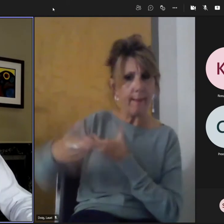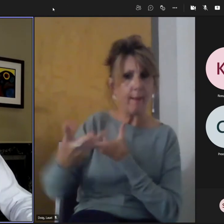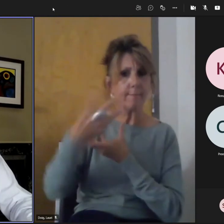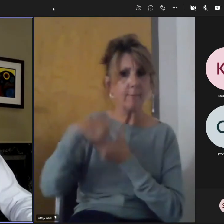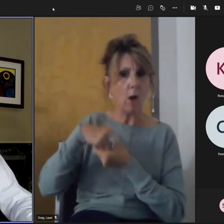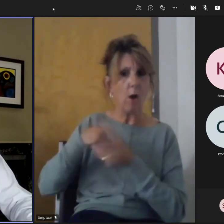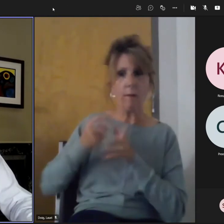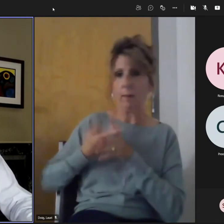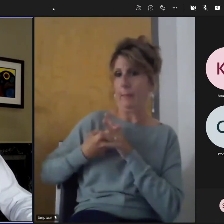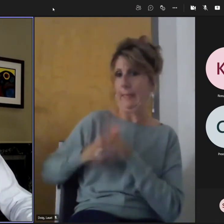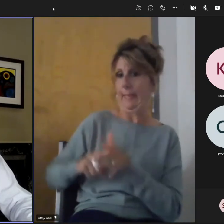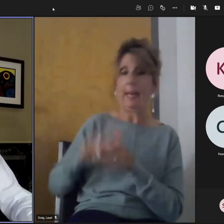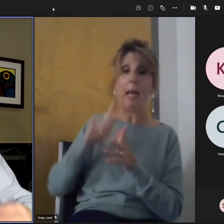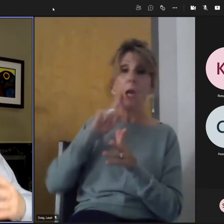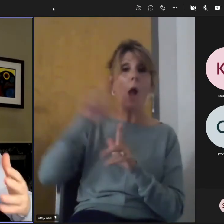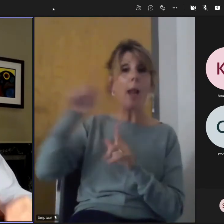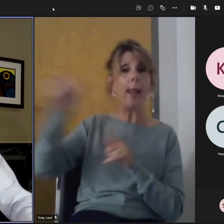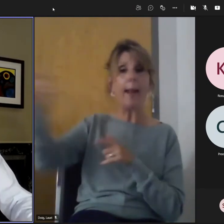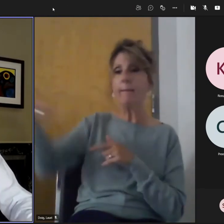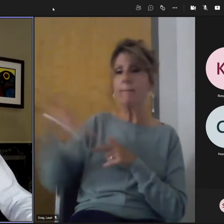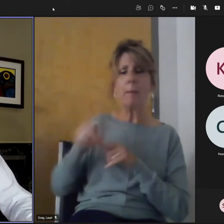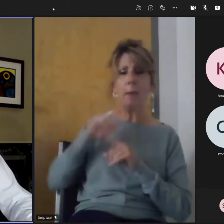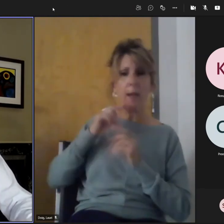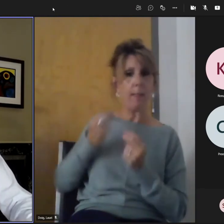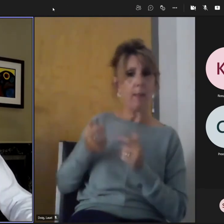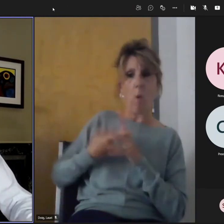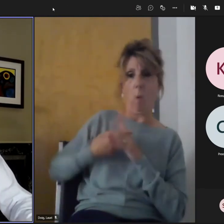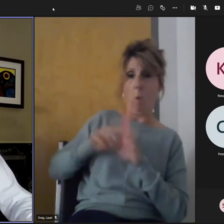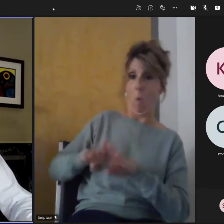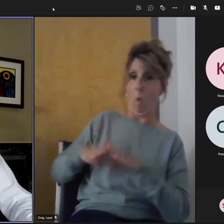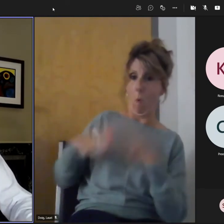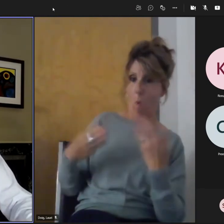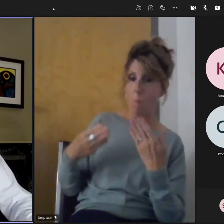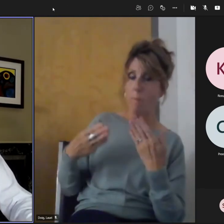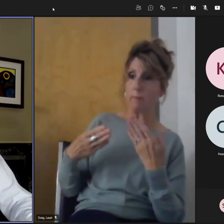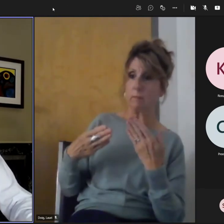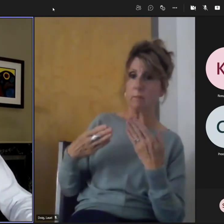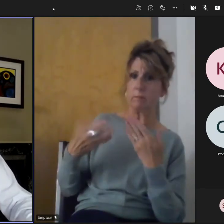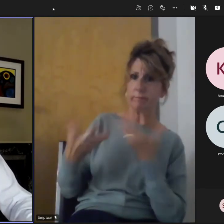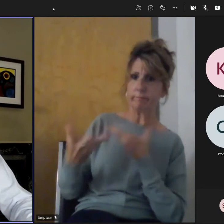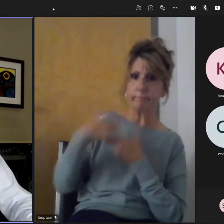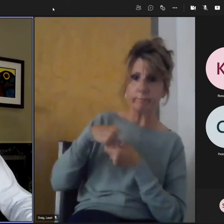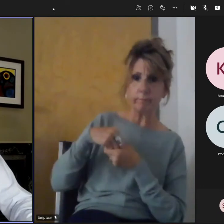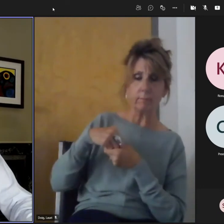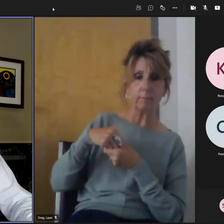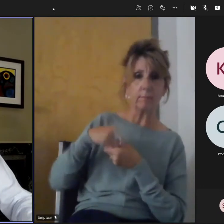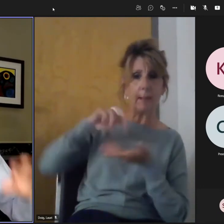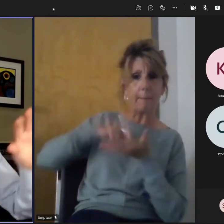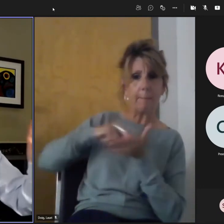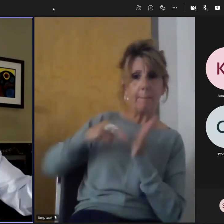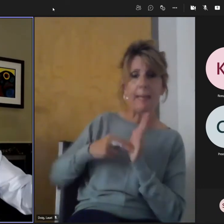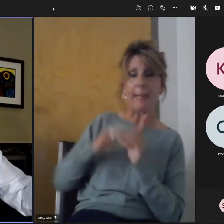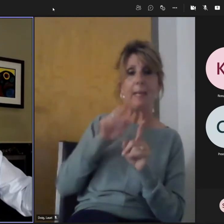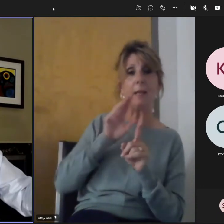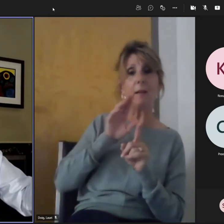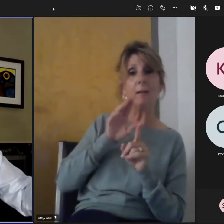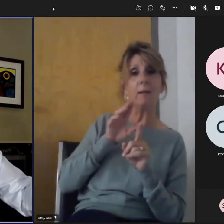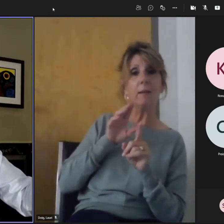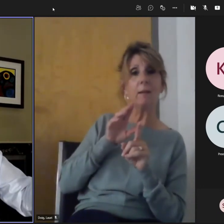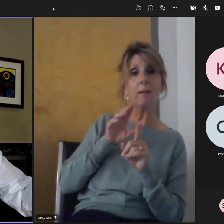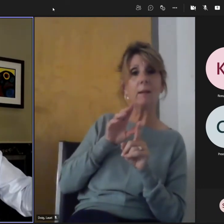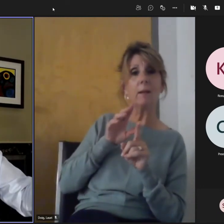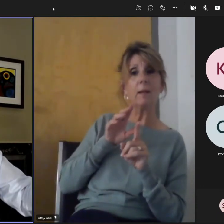so that's, I would go, and your partnership coalition represents that, but you've been in a